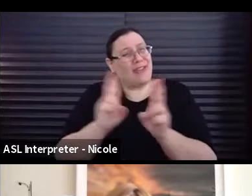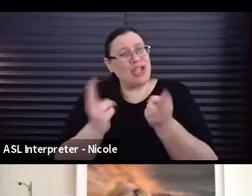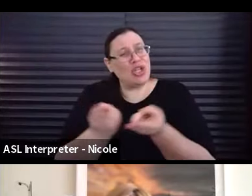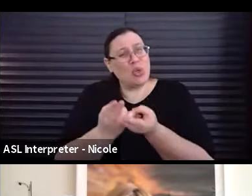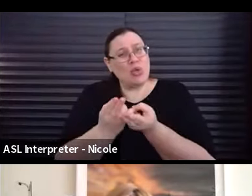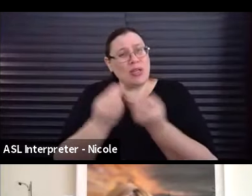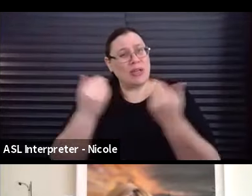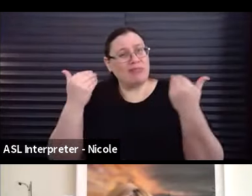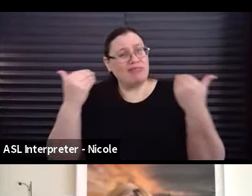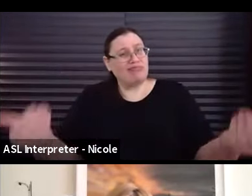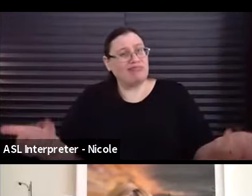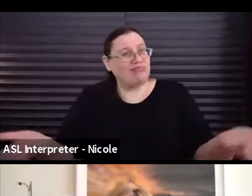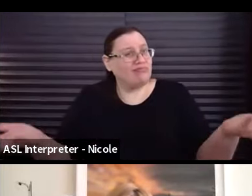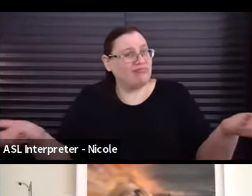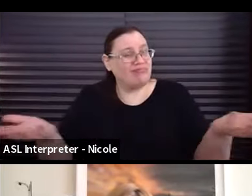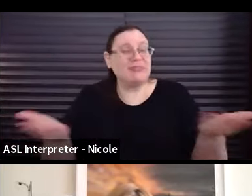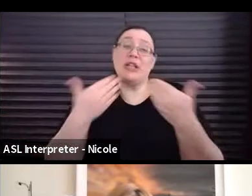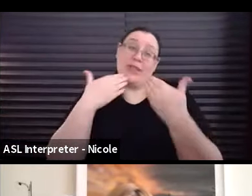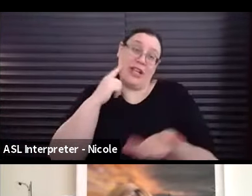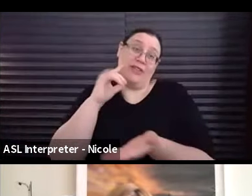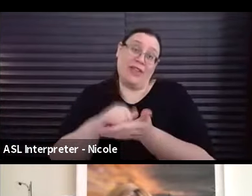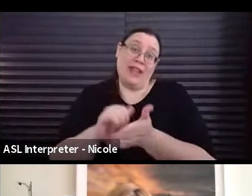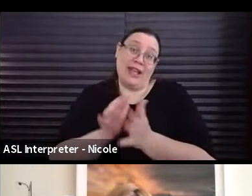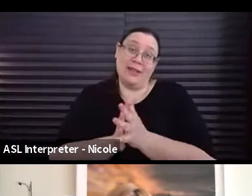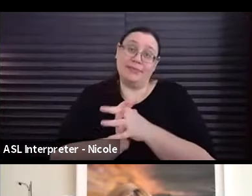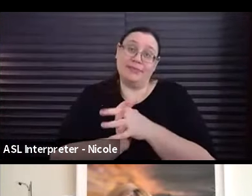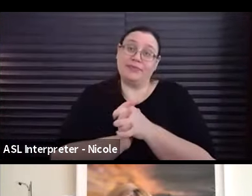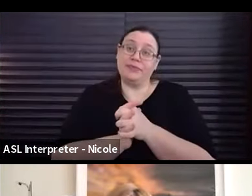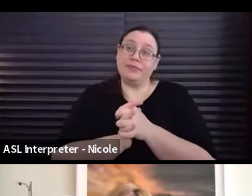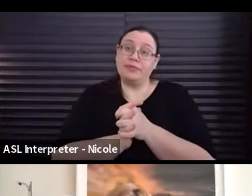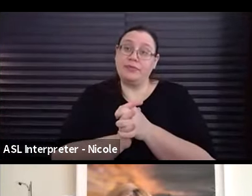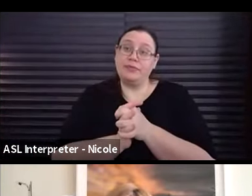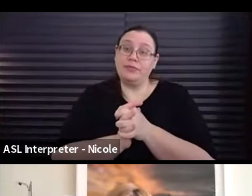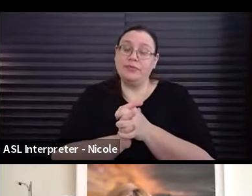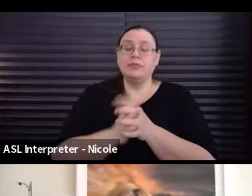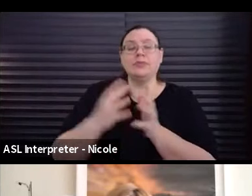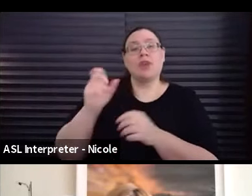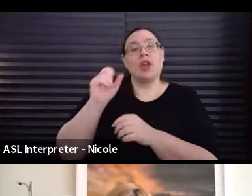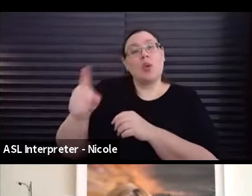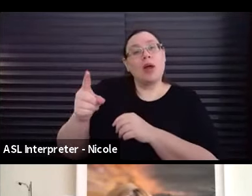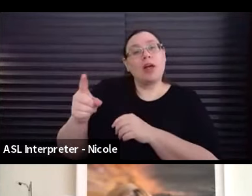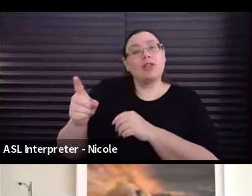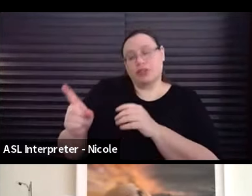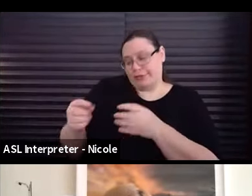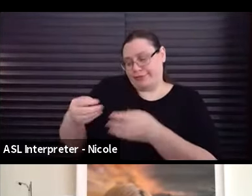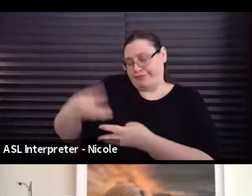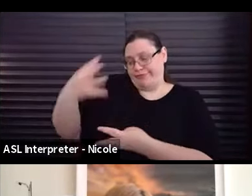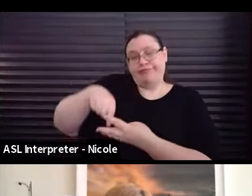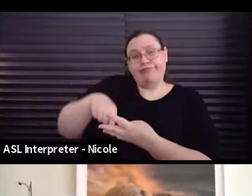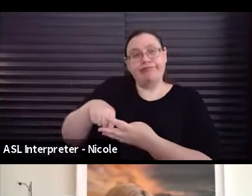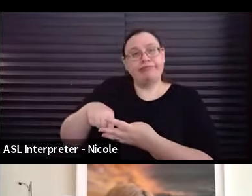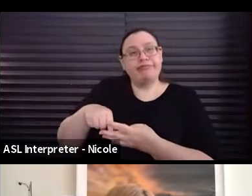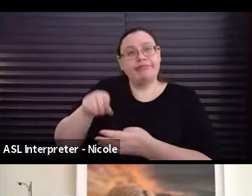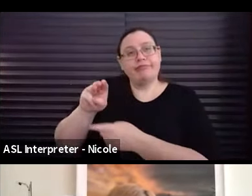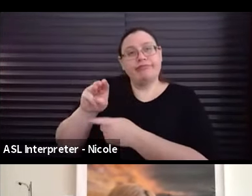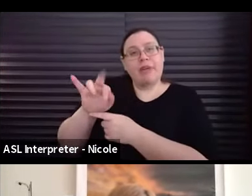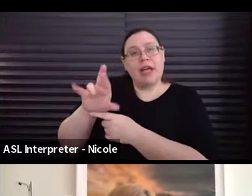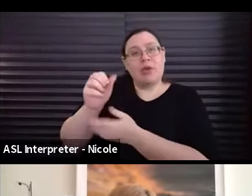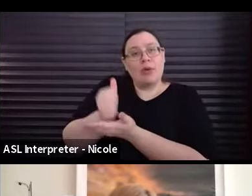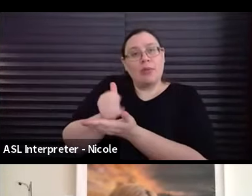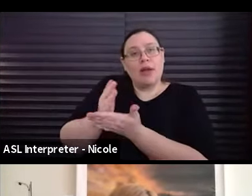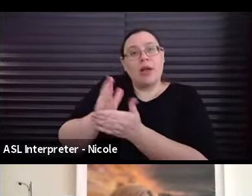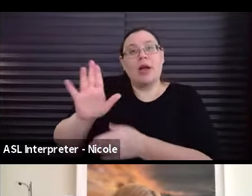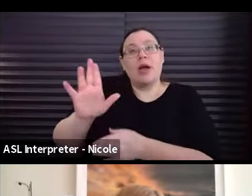forward. So thank you for that. Um, I have a question that came in and says, how about micro budget branded